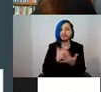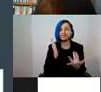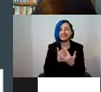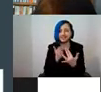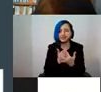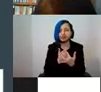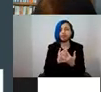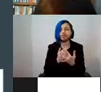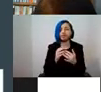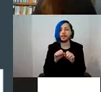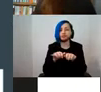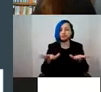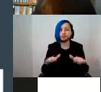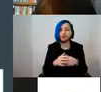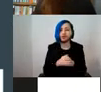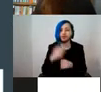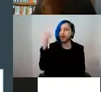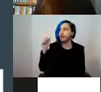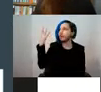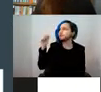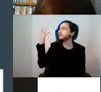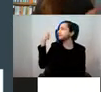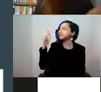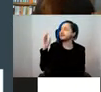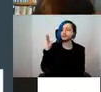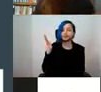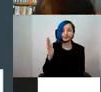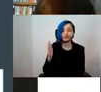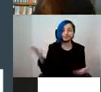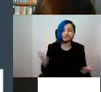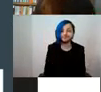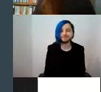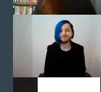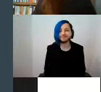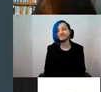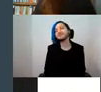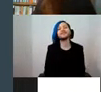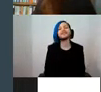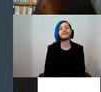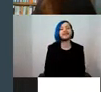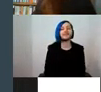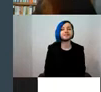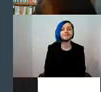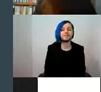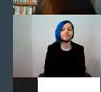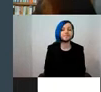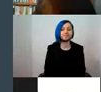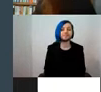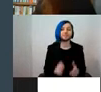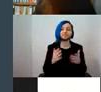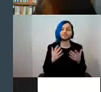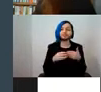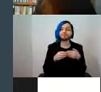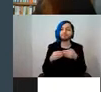joy of life's funny work and also you can see my streets. So it's led by